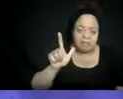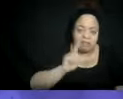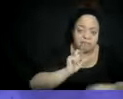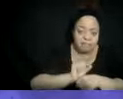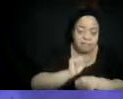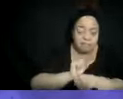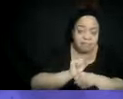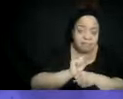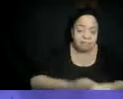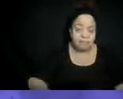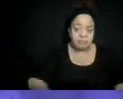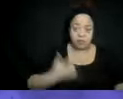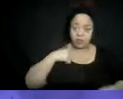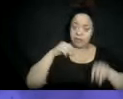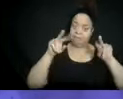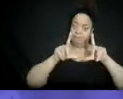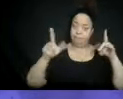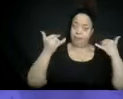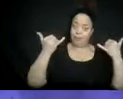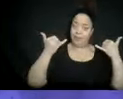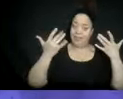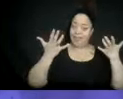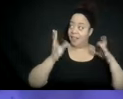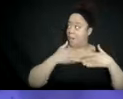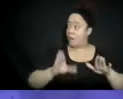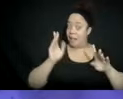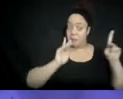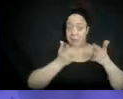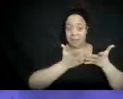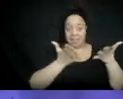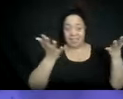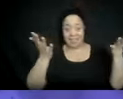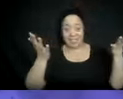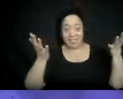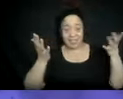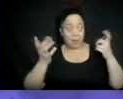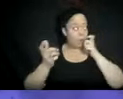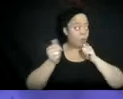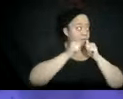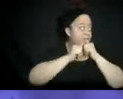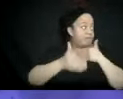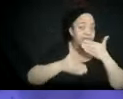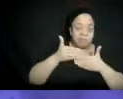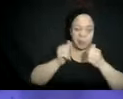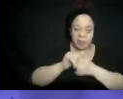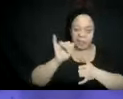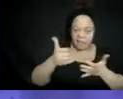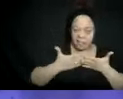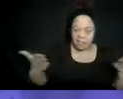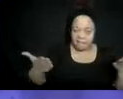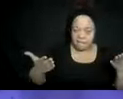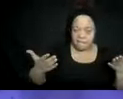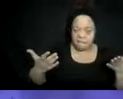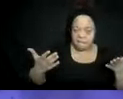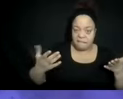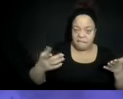dealing with that, you know, that stuff. So you would, you would do this kind of activity. You might just debrief